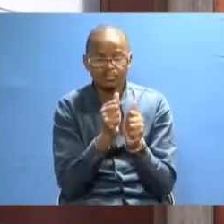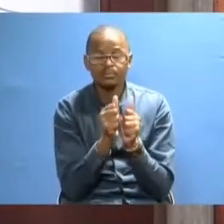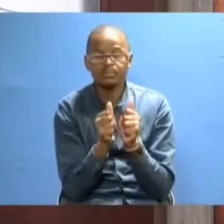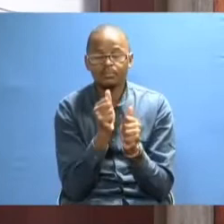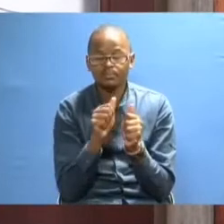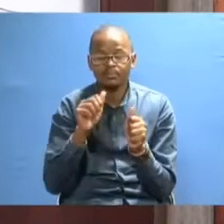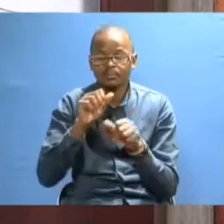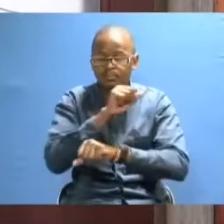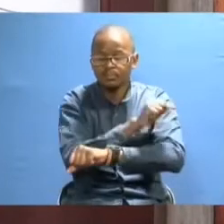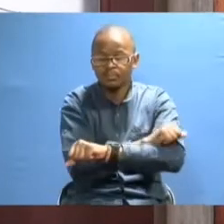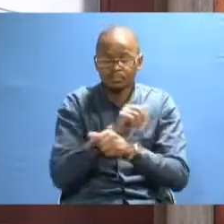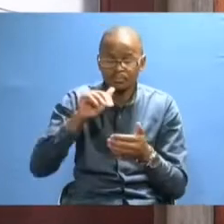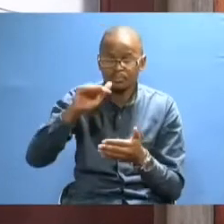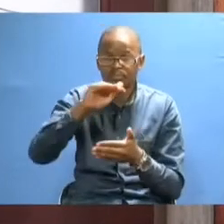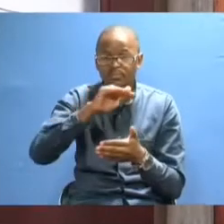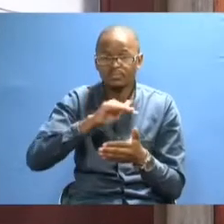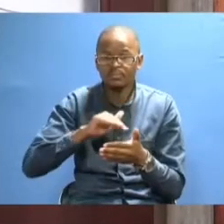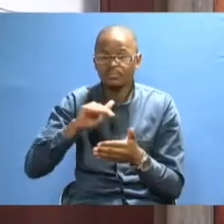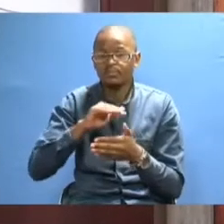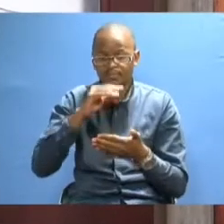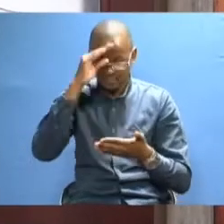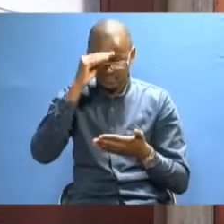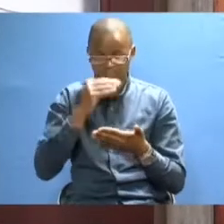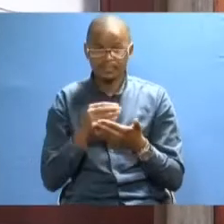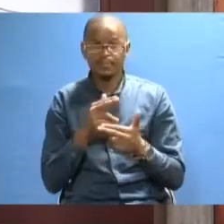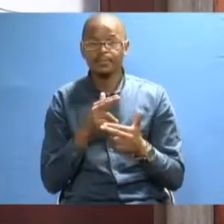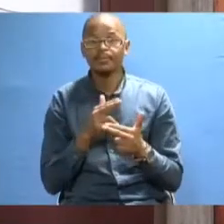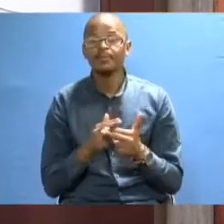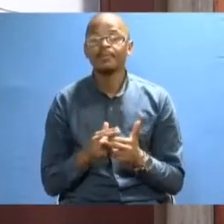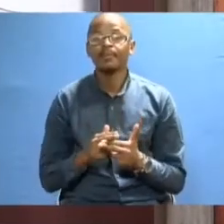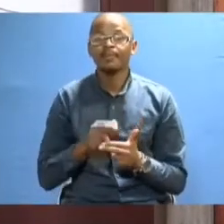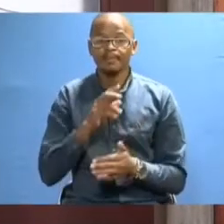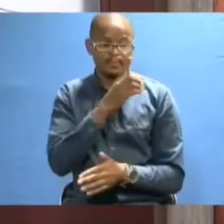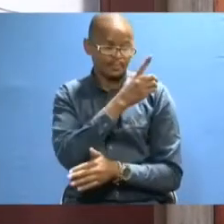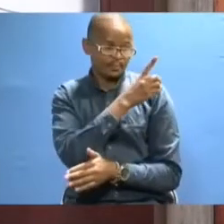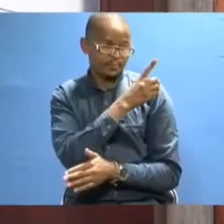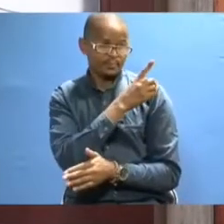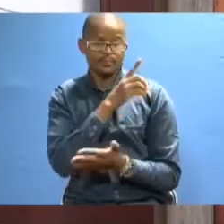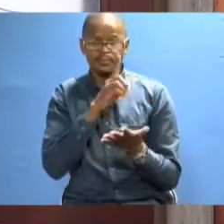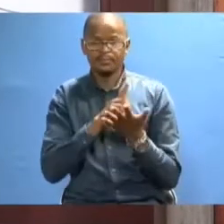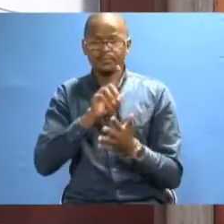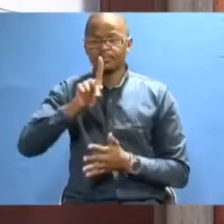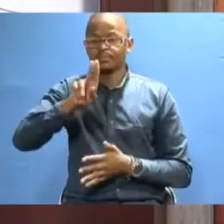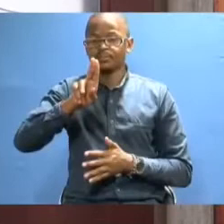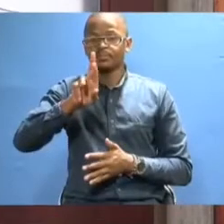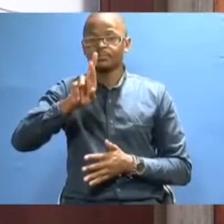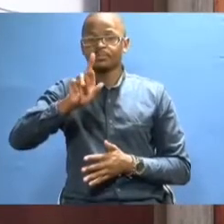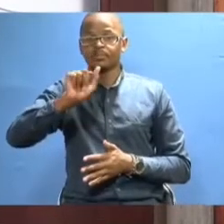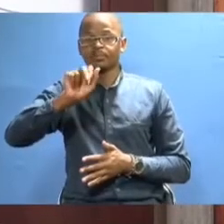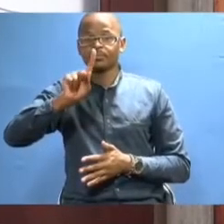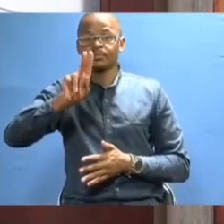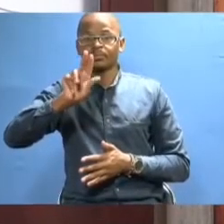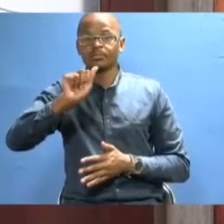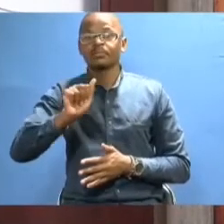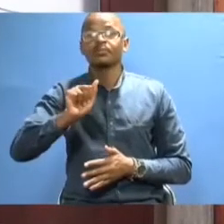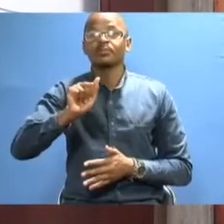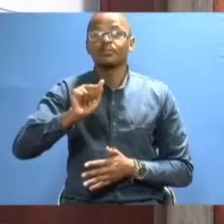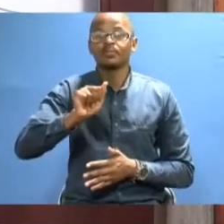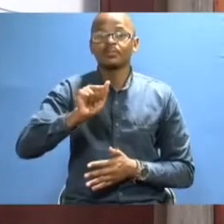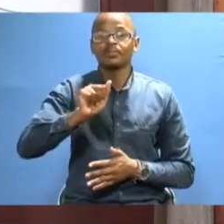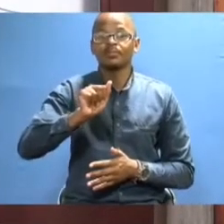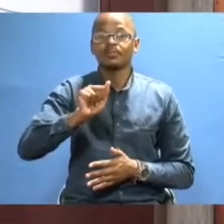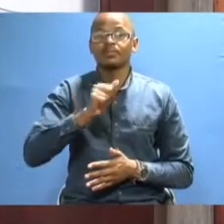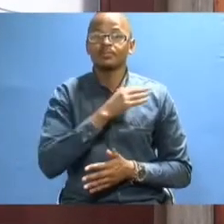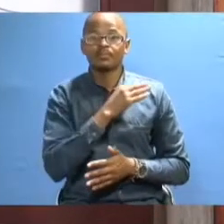which is in the School of Environmental Studies. My name is Dr. Joseph Kurauka, the chairman of the Department.